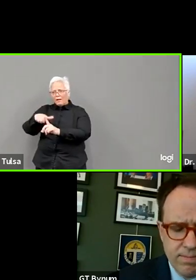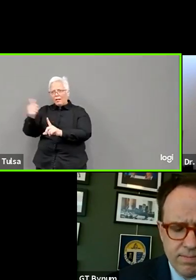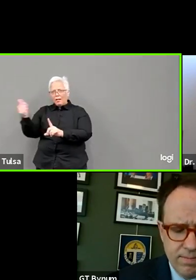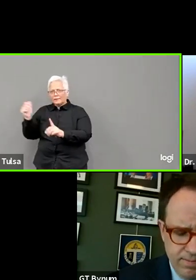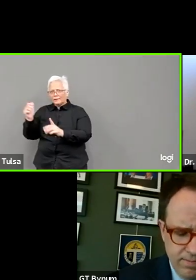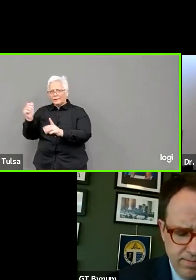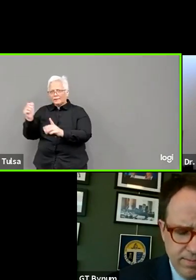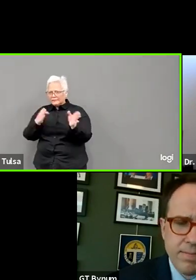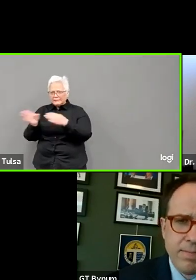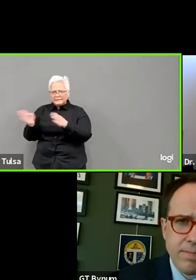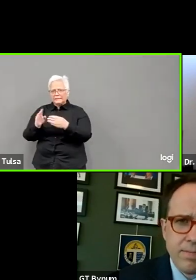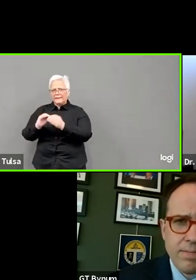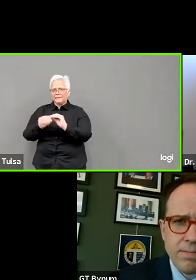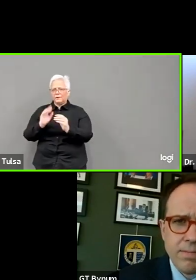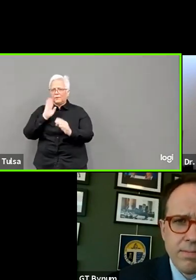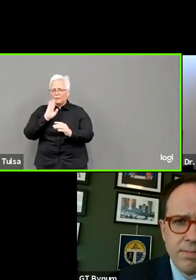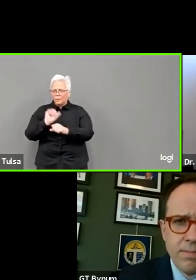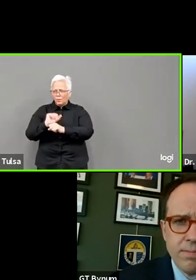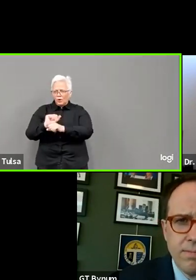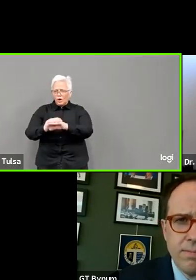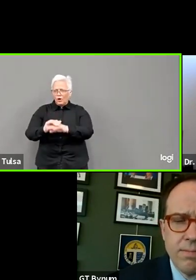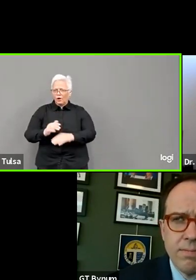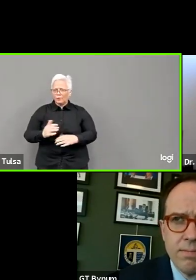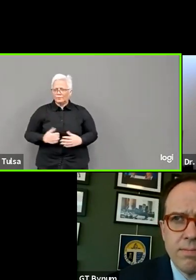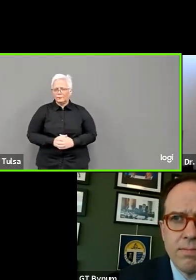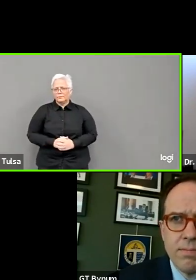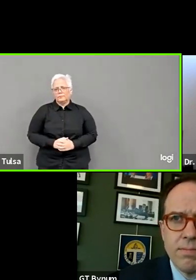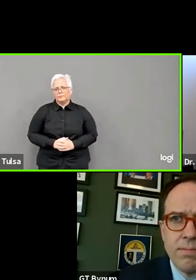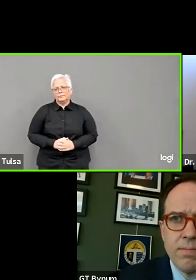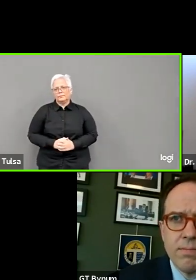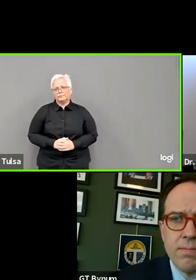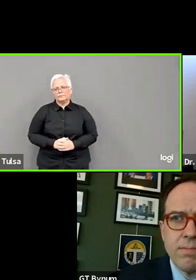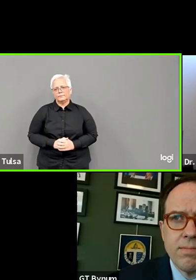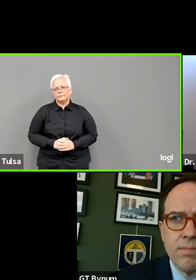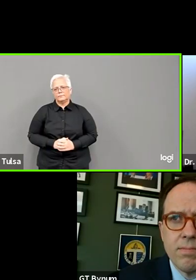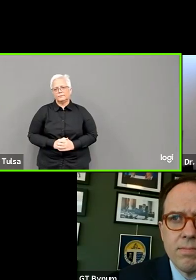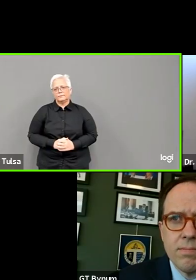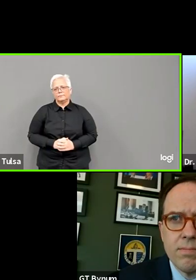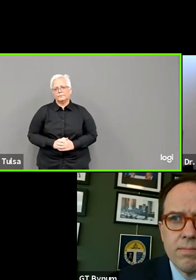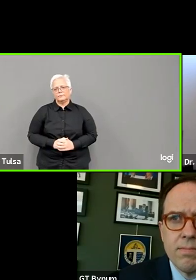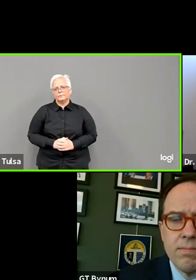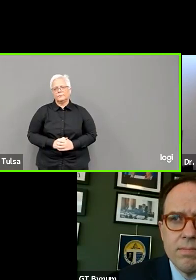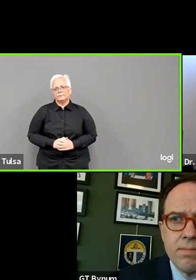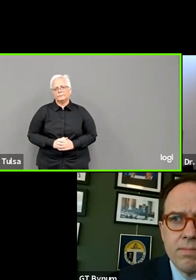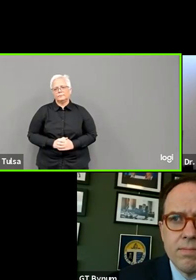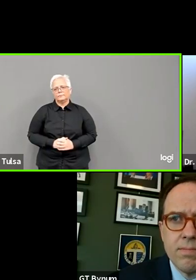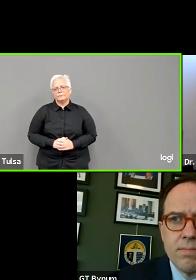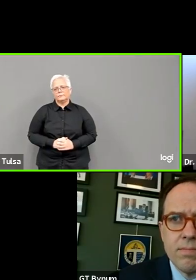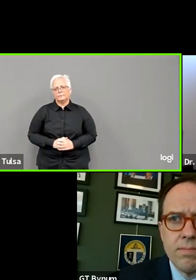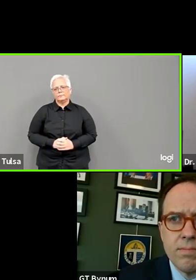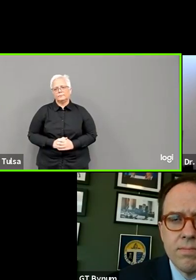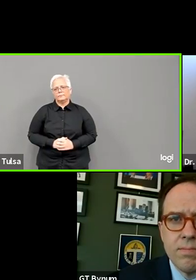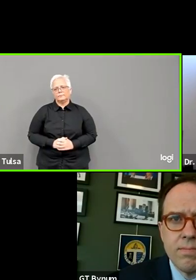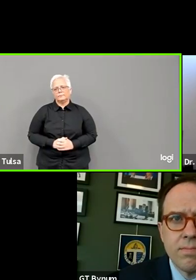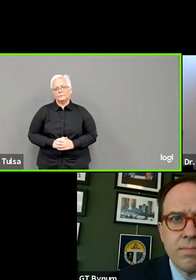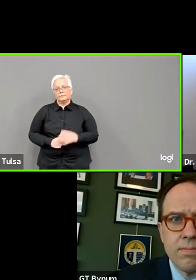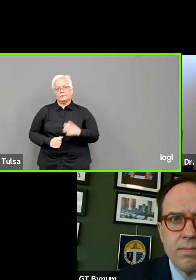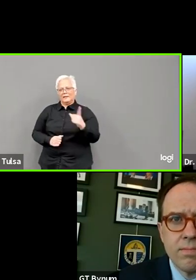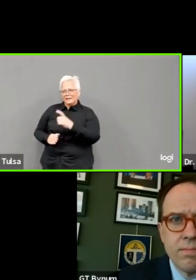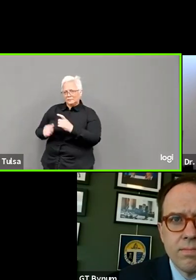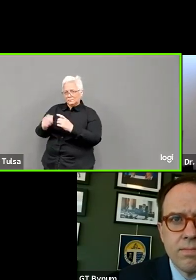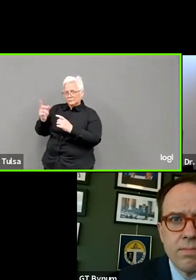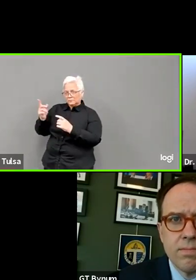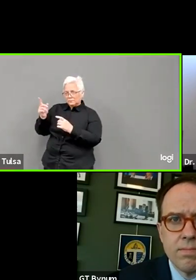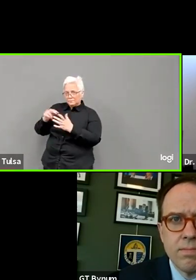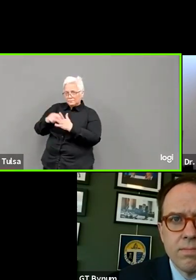How much does the change in the way Oklahoma reports COVID deaths impact how Tulsa and the state compares to